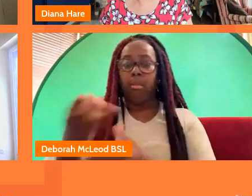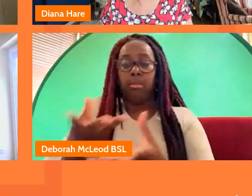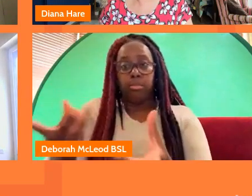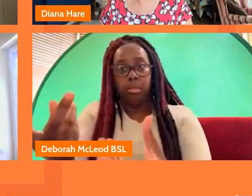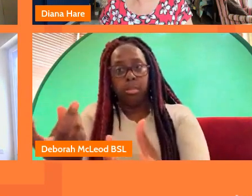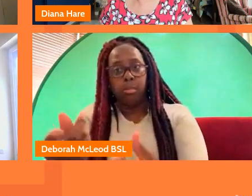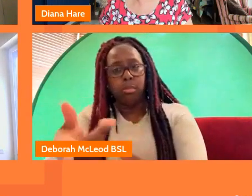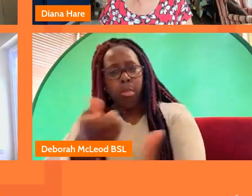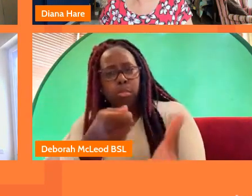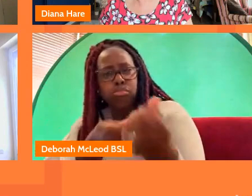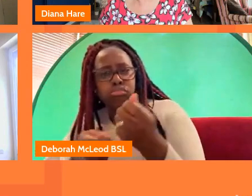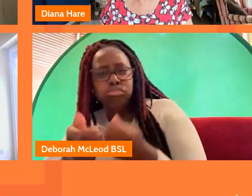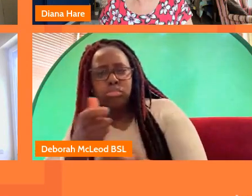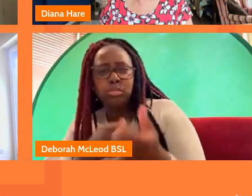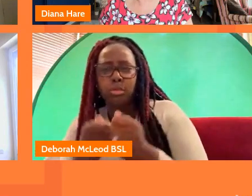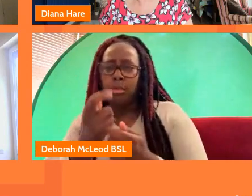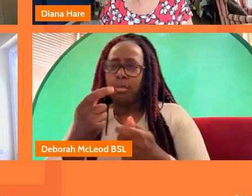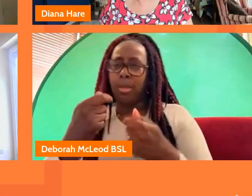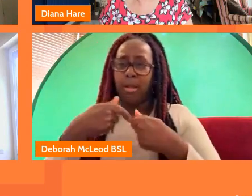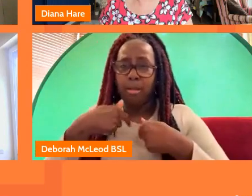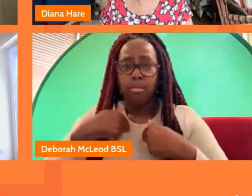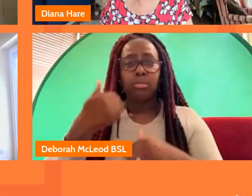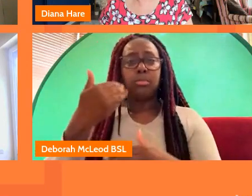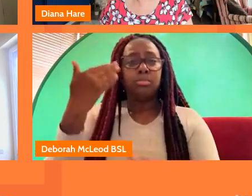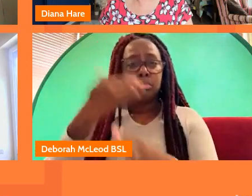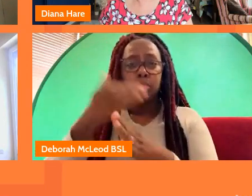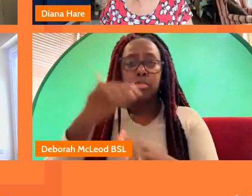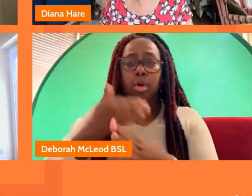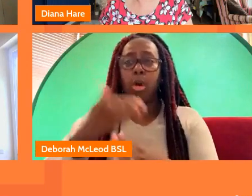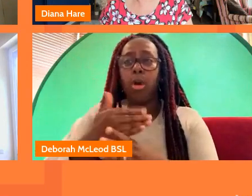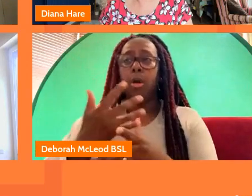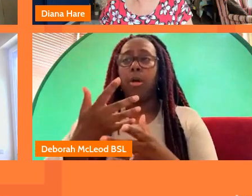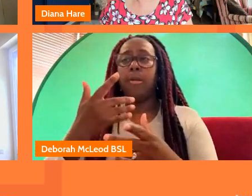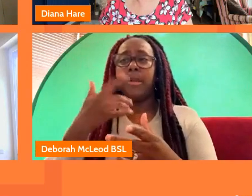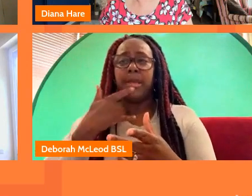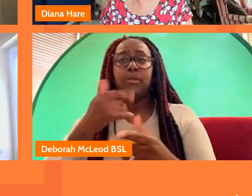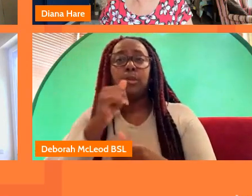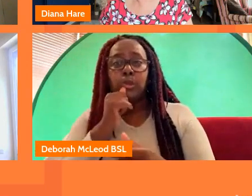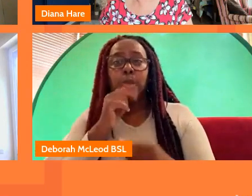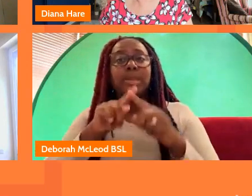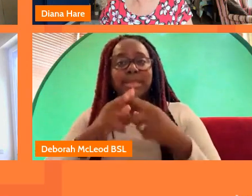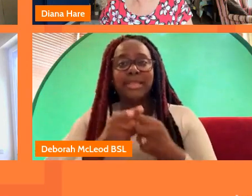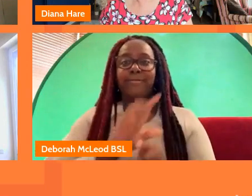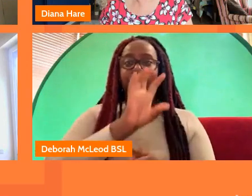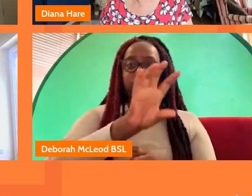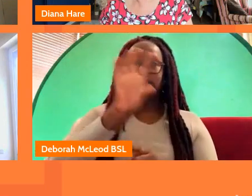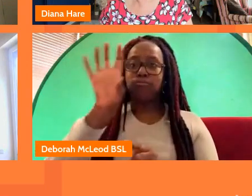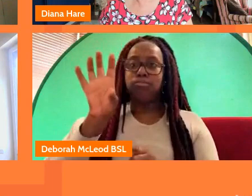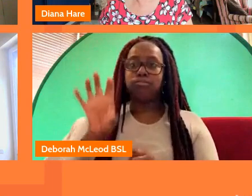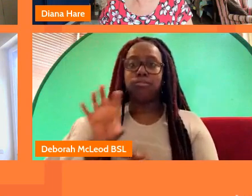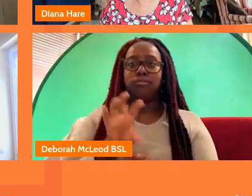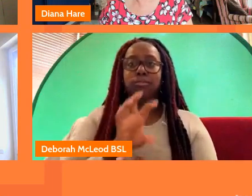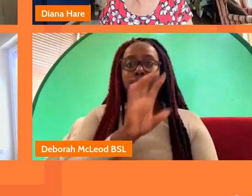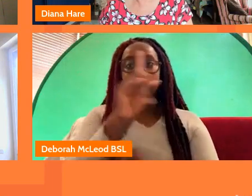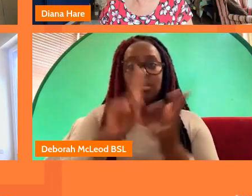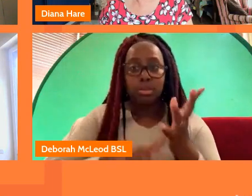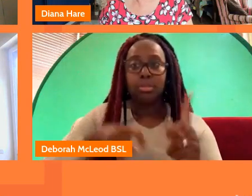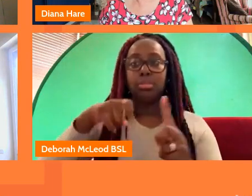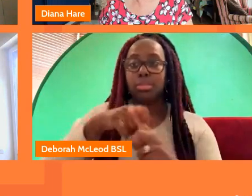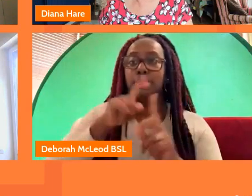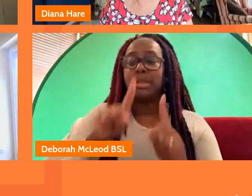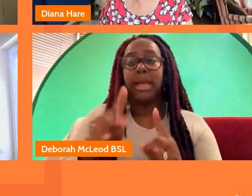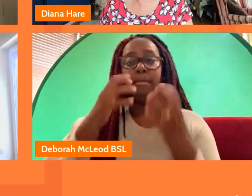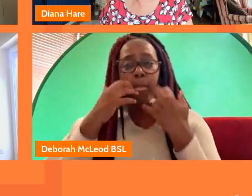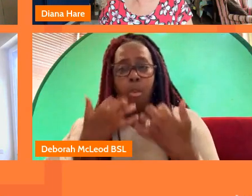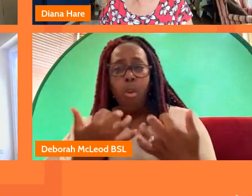our our job is to make that from the different regions of the uk different nations of the uk but for the audience it's